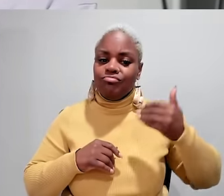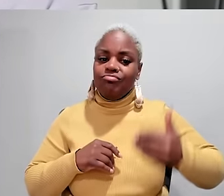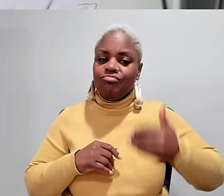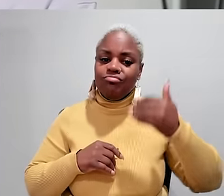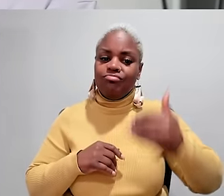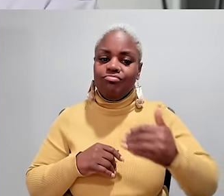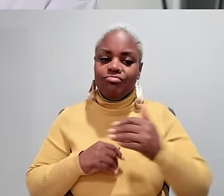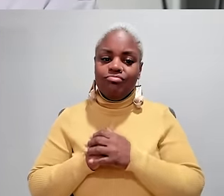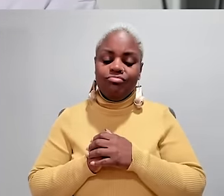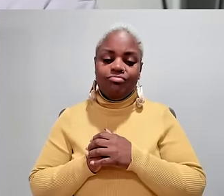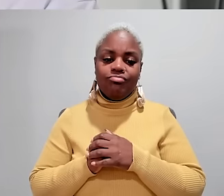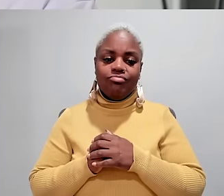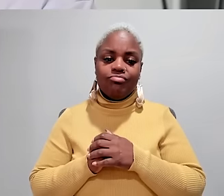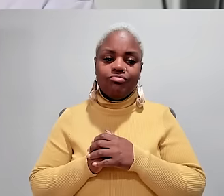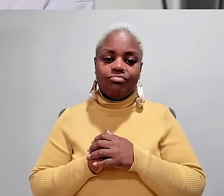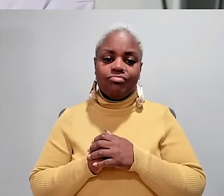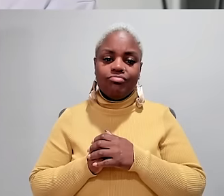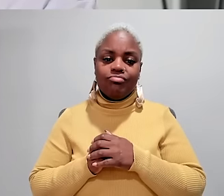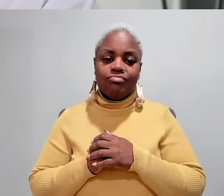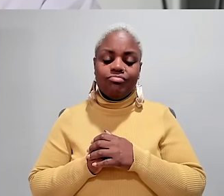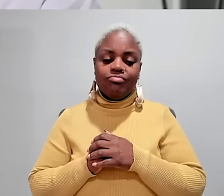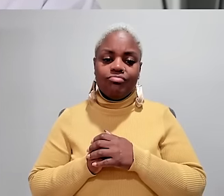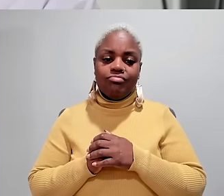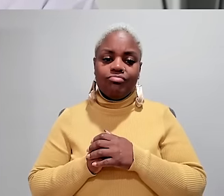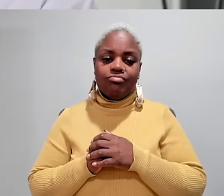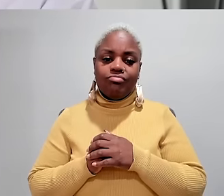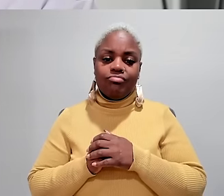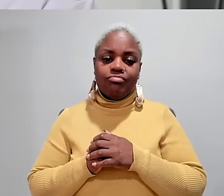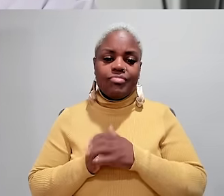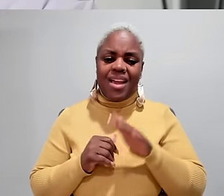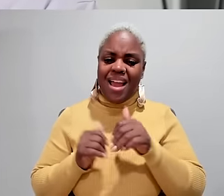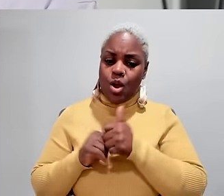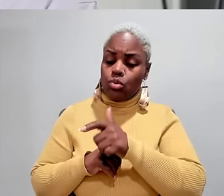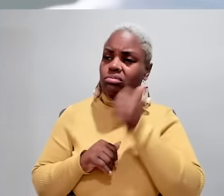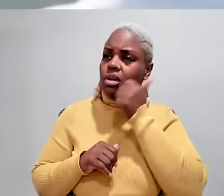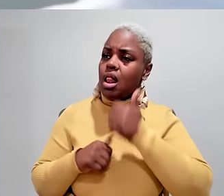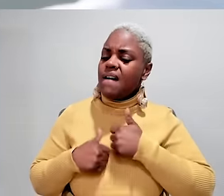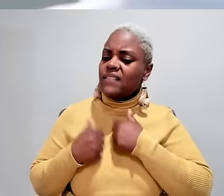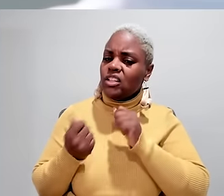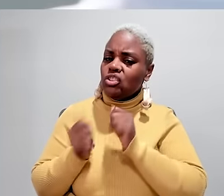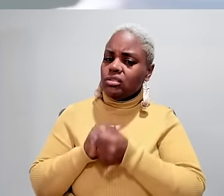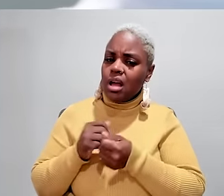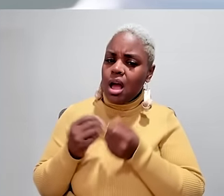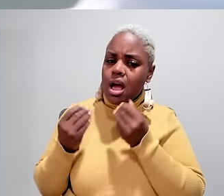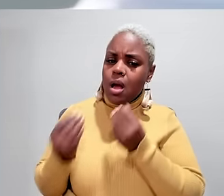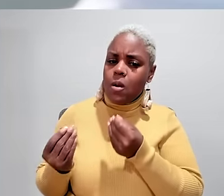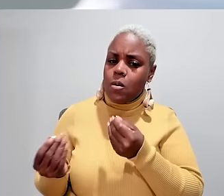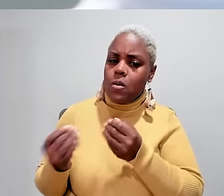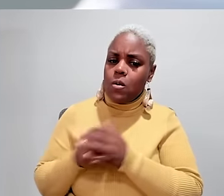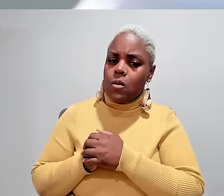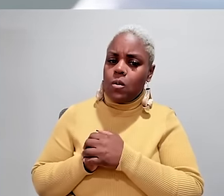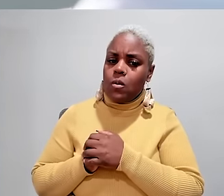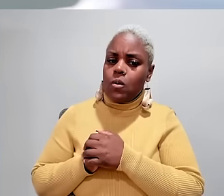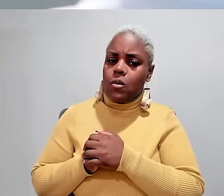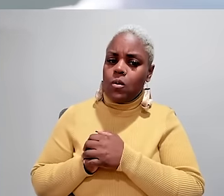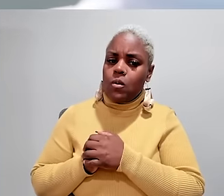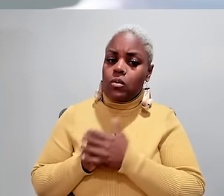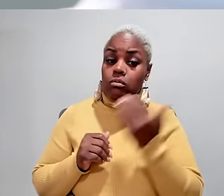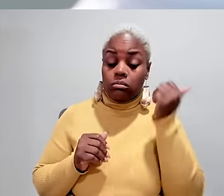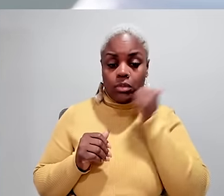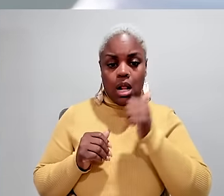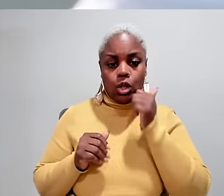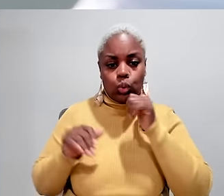disease I live more day-to-day how has your daily life